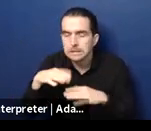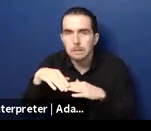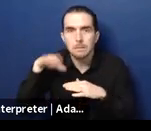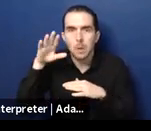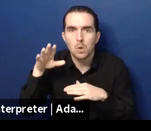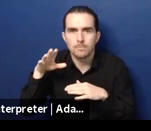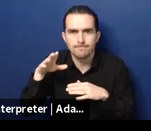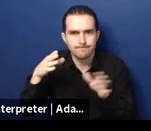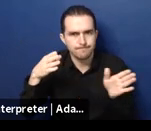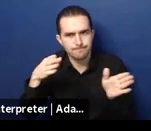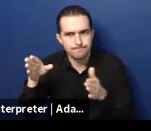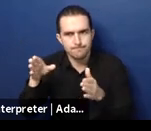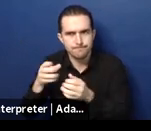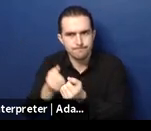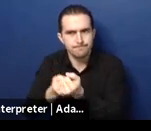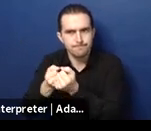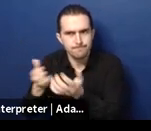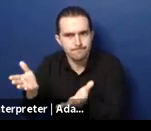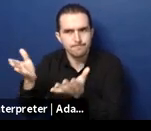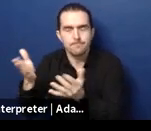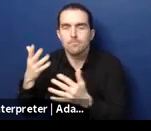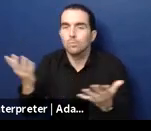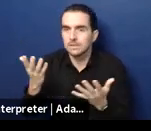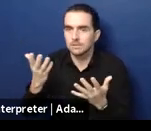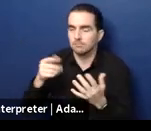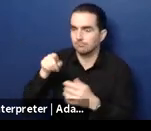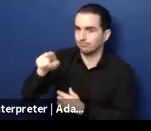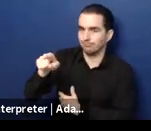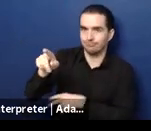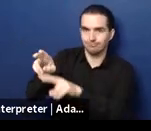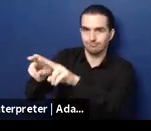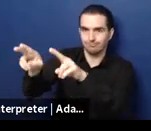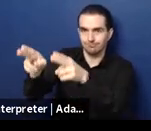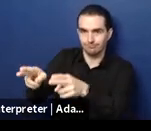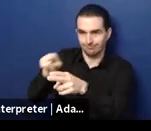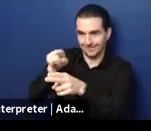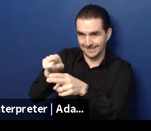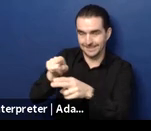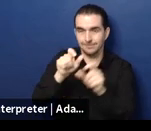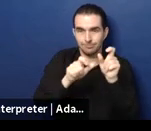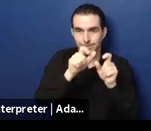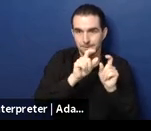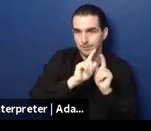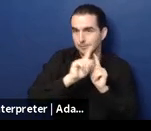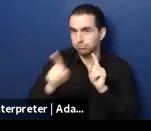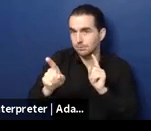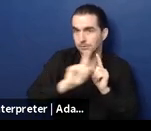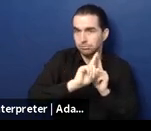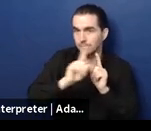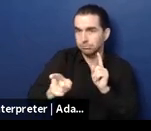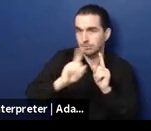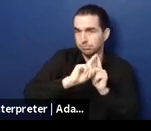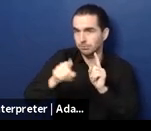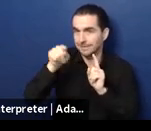structure at community level, maybe an overemphasis on daycare centers rather than in